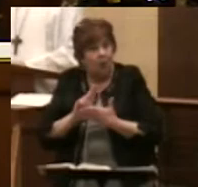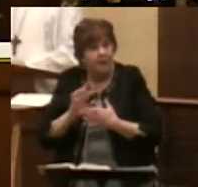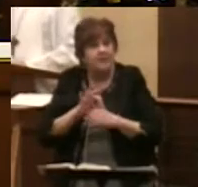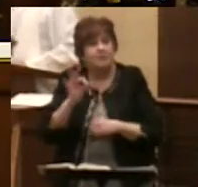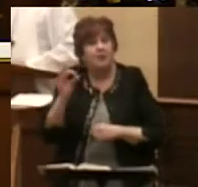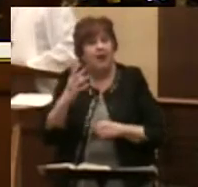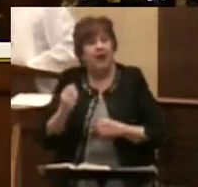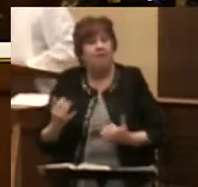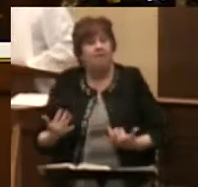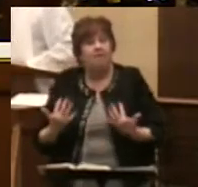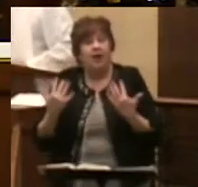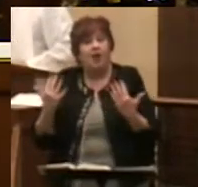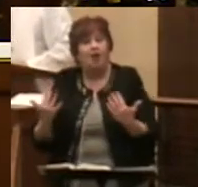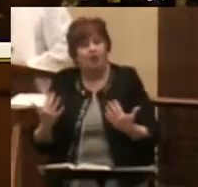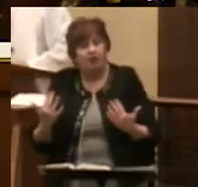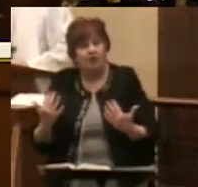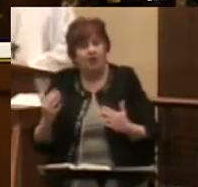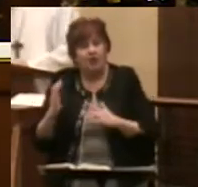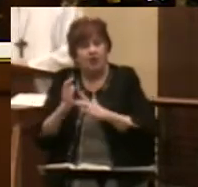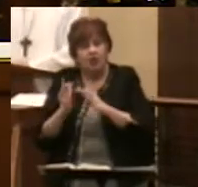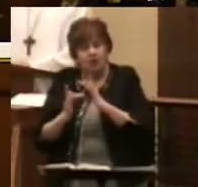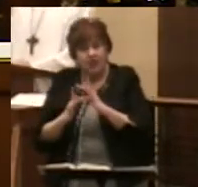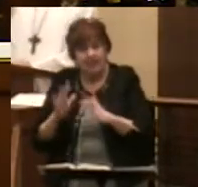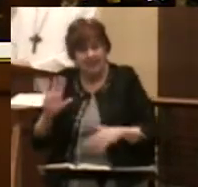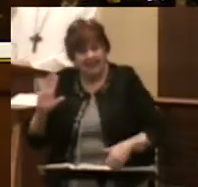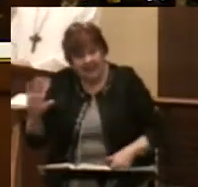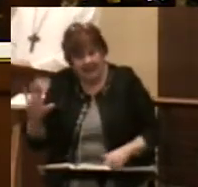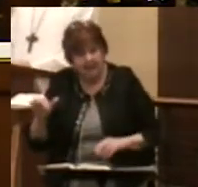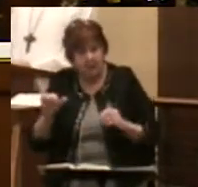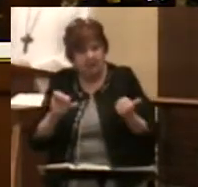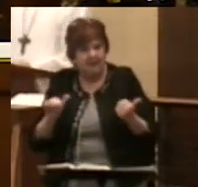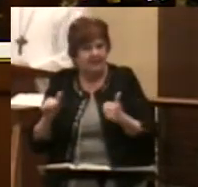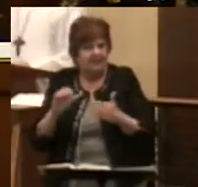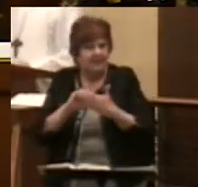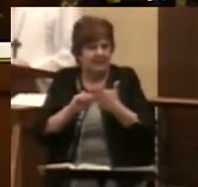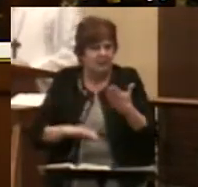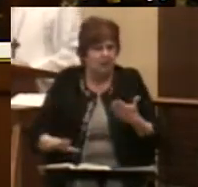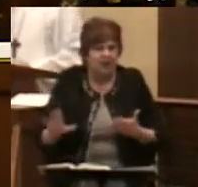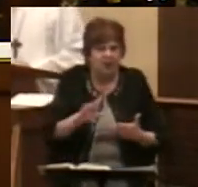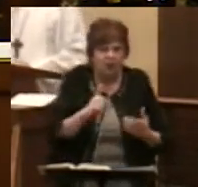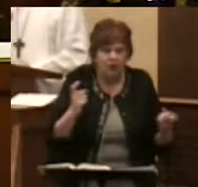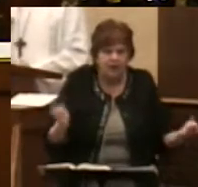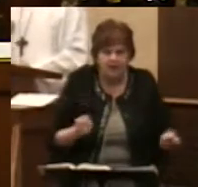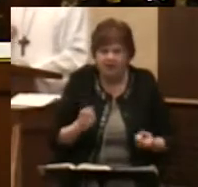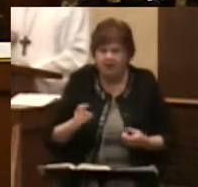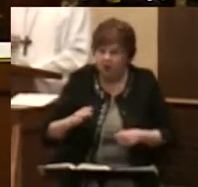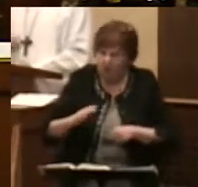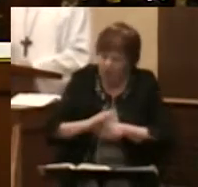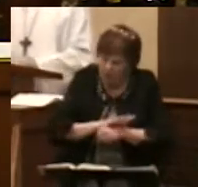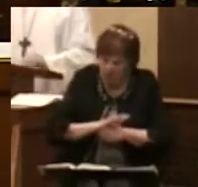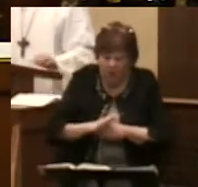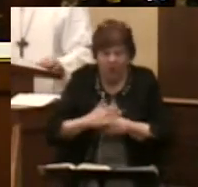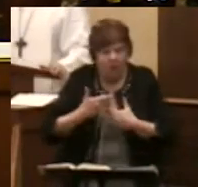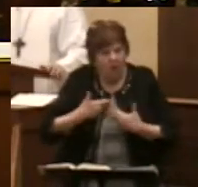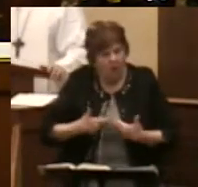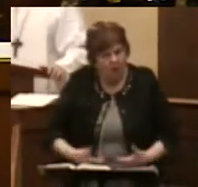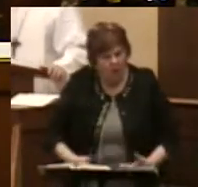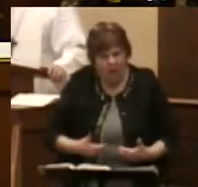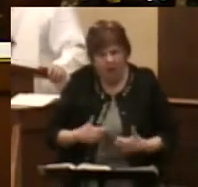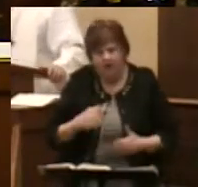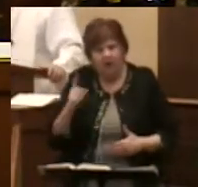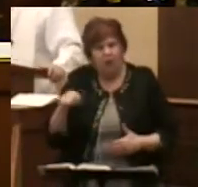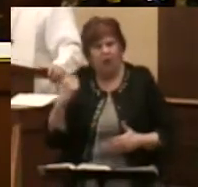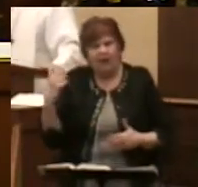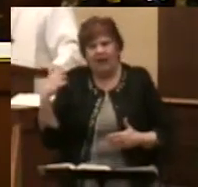Jesus' baptism actually takes away your sins, makes you right through and through, all the way through, not just on the